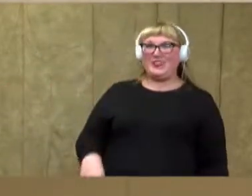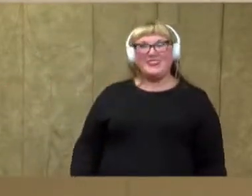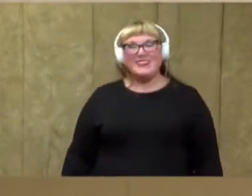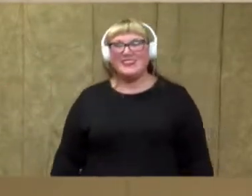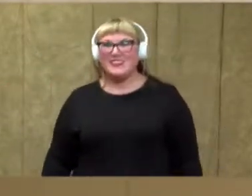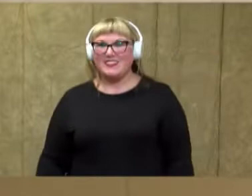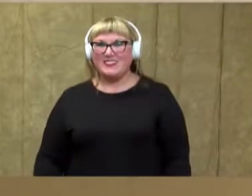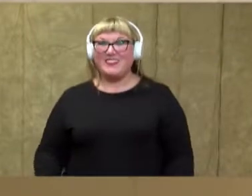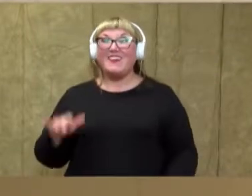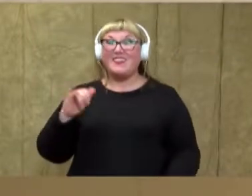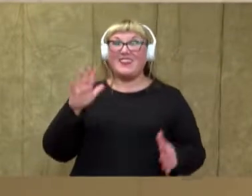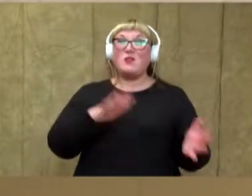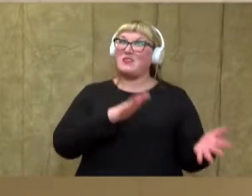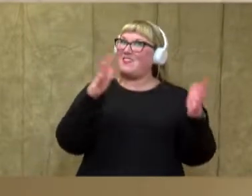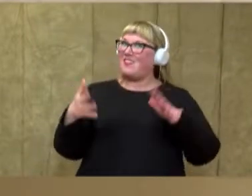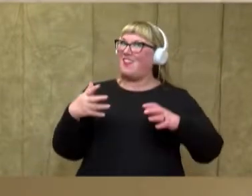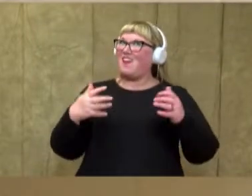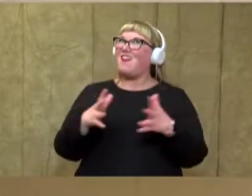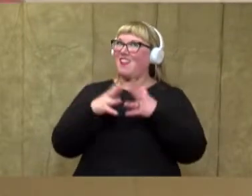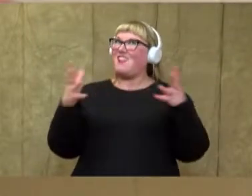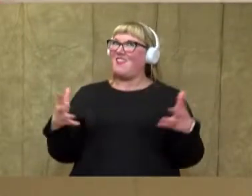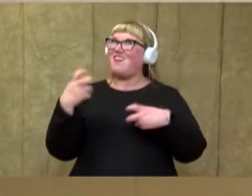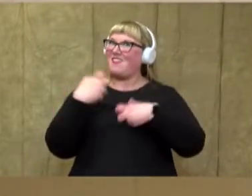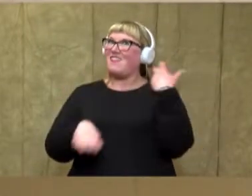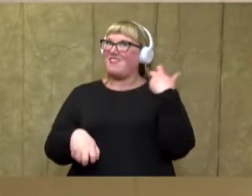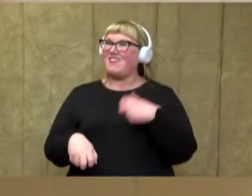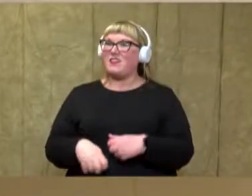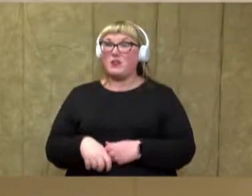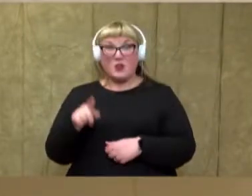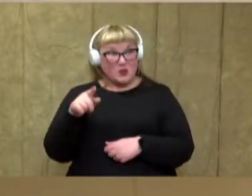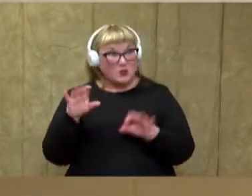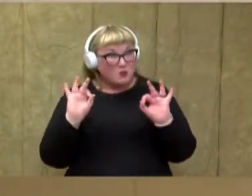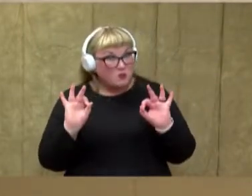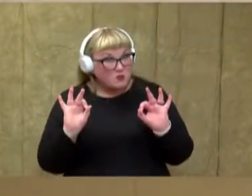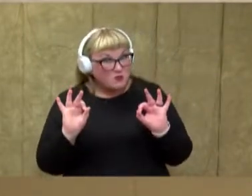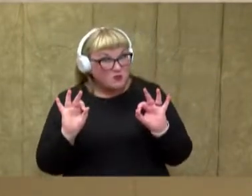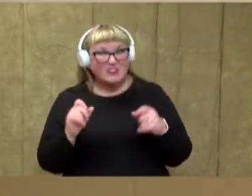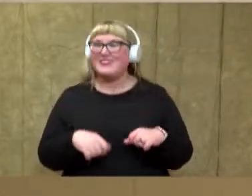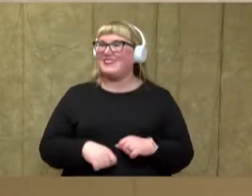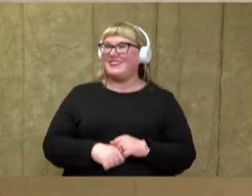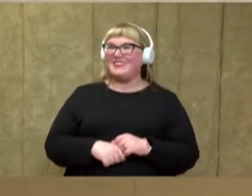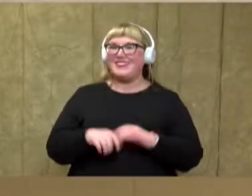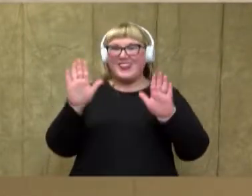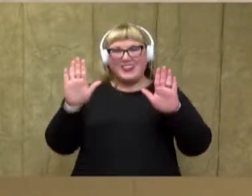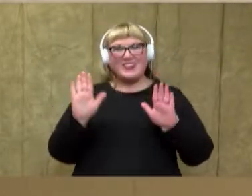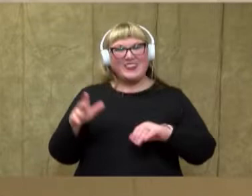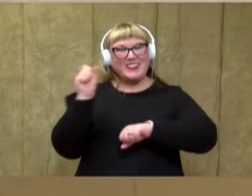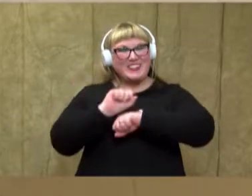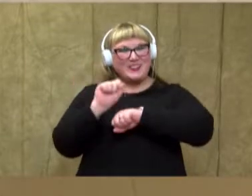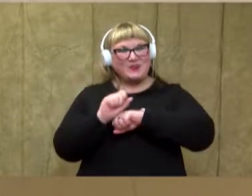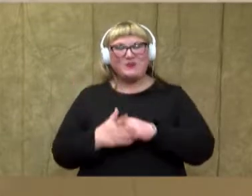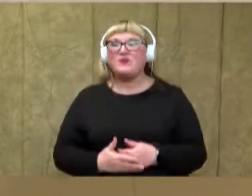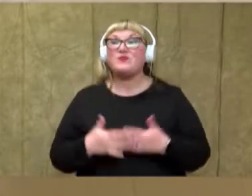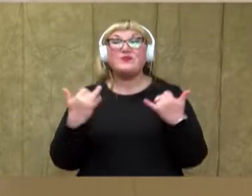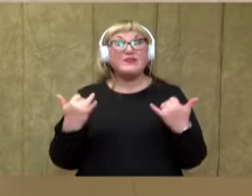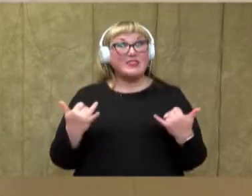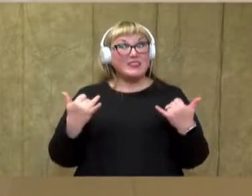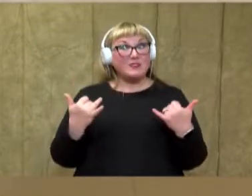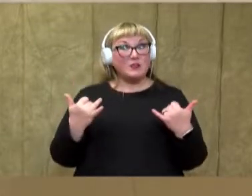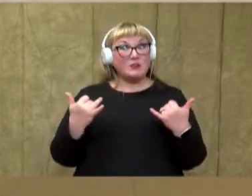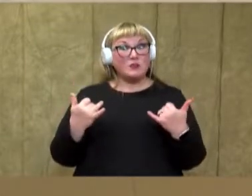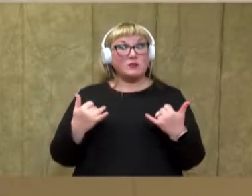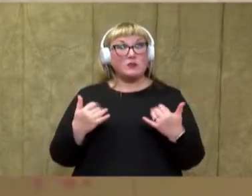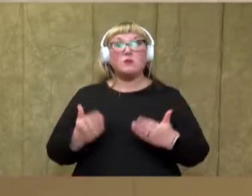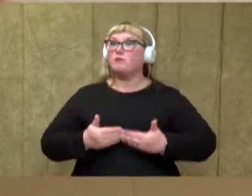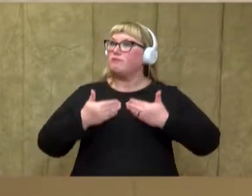Whoa! That was really hard. How did you do? Great job. Okay now we're going to